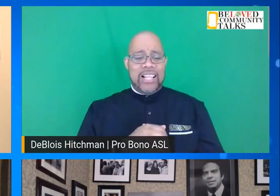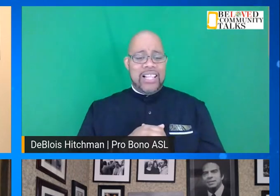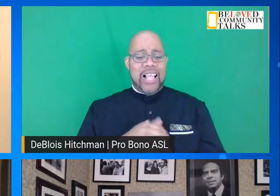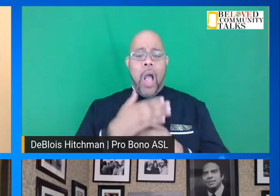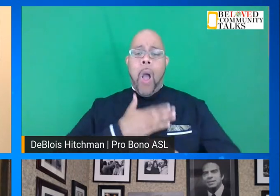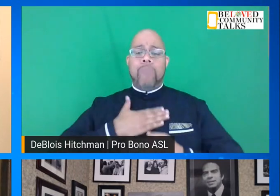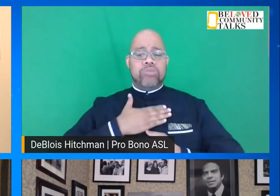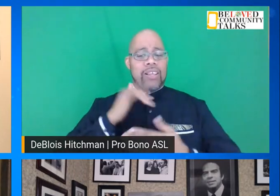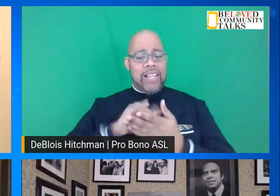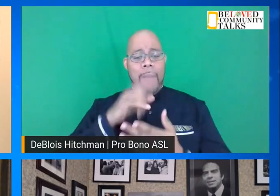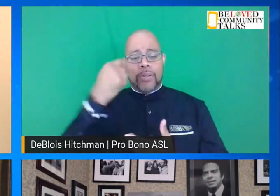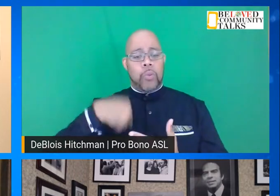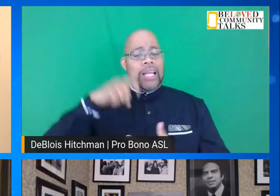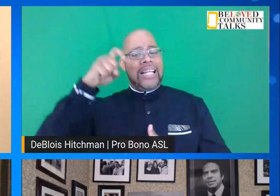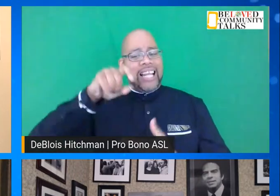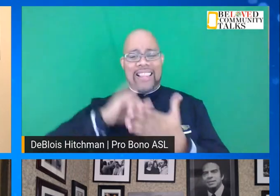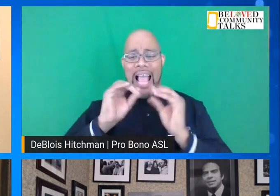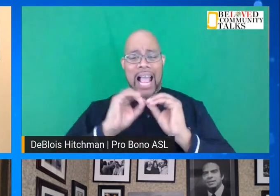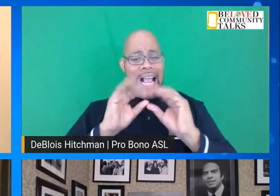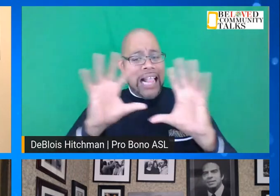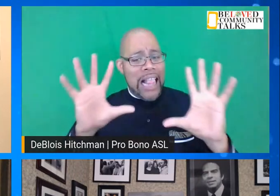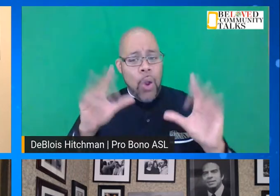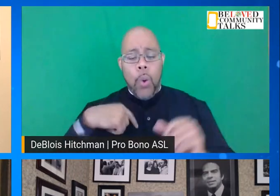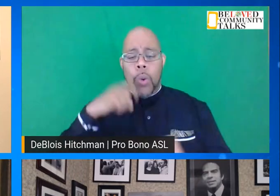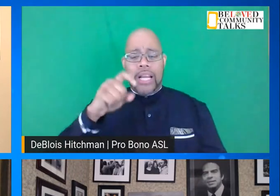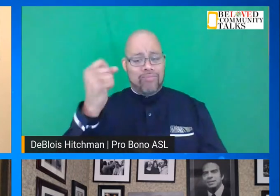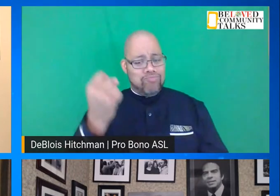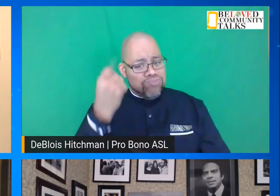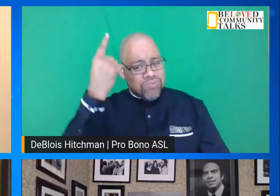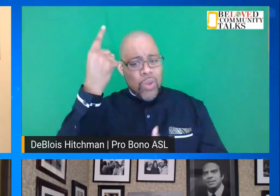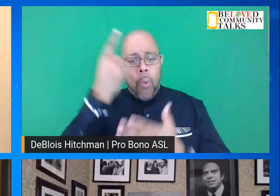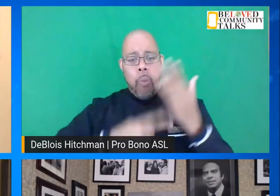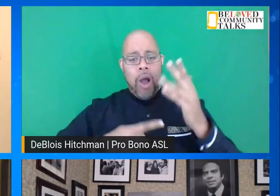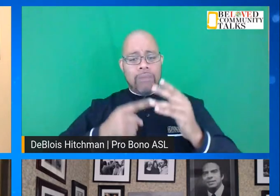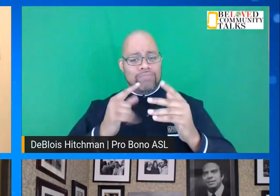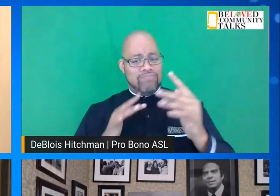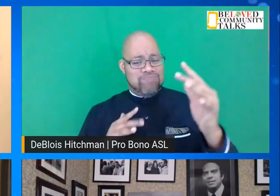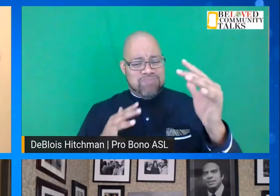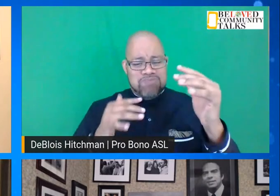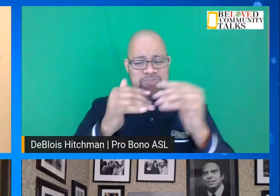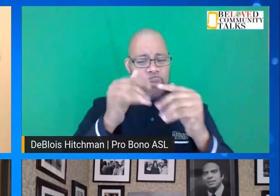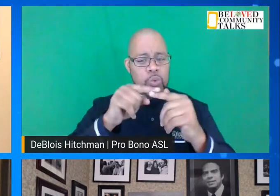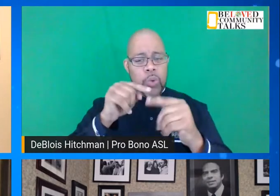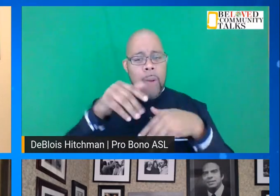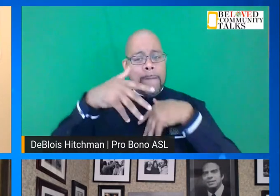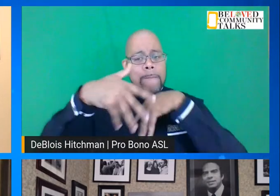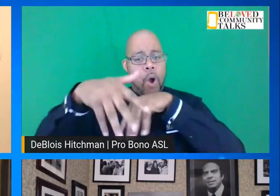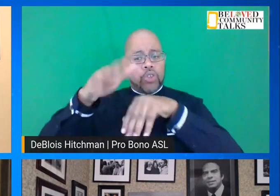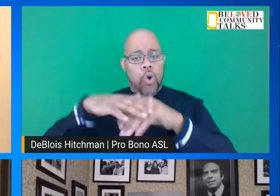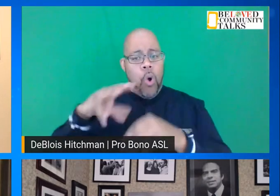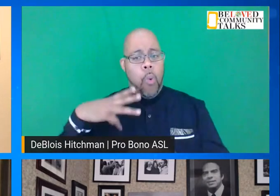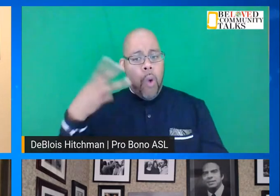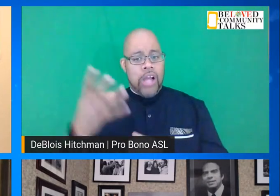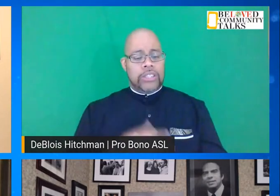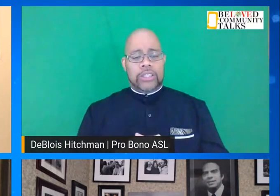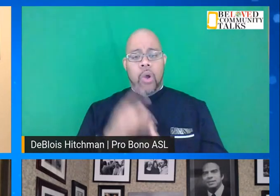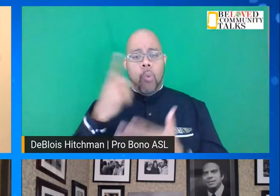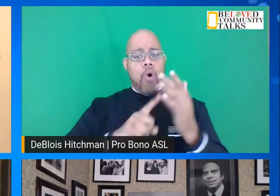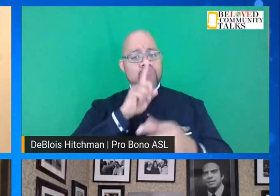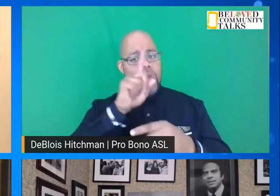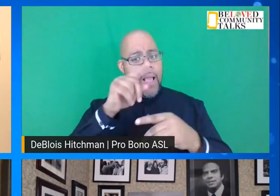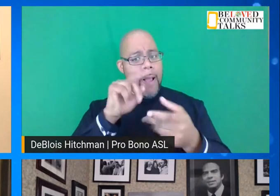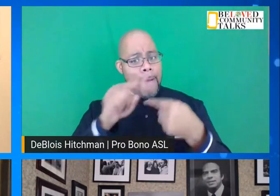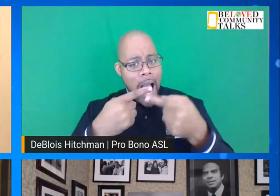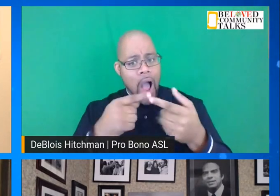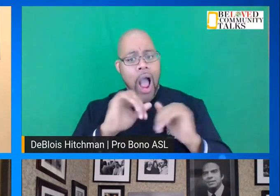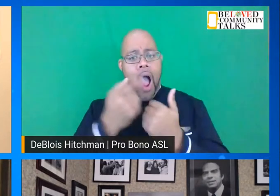appreciate it because we need that clarity we need to understand what built up to the March on Washington what it was really about